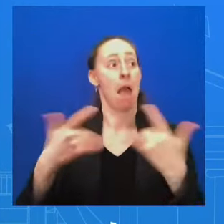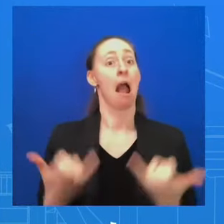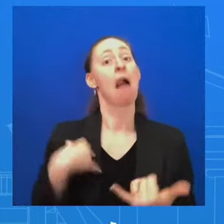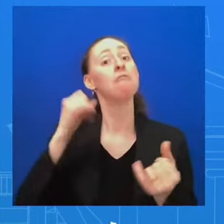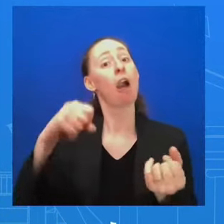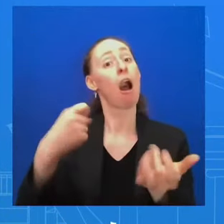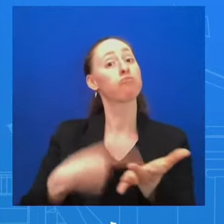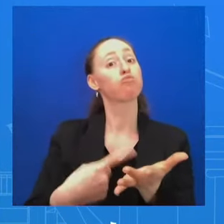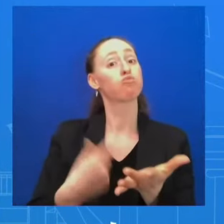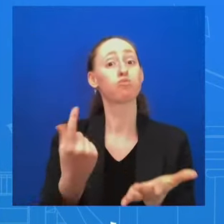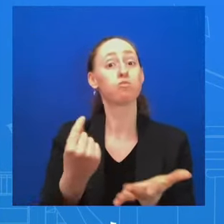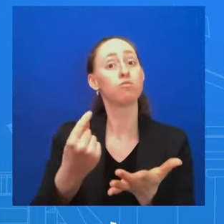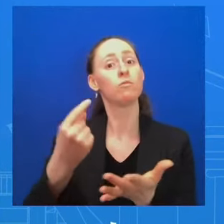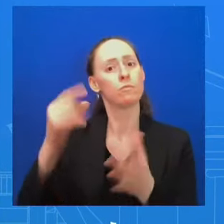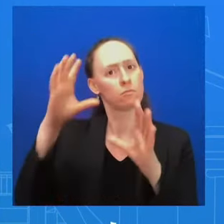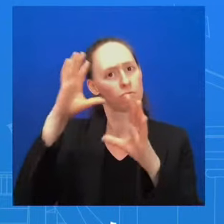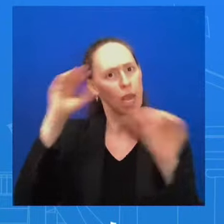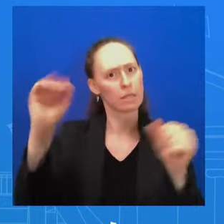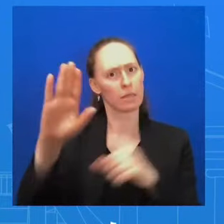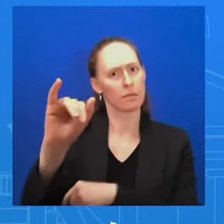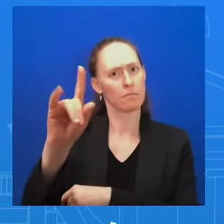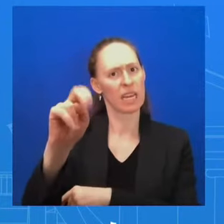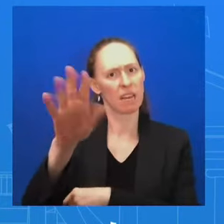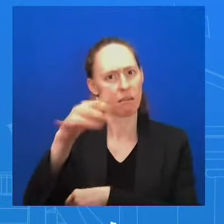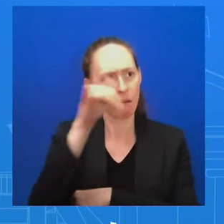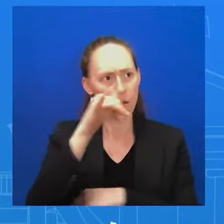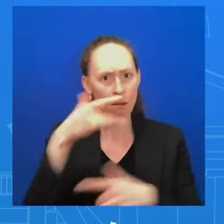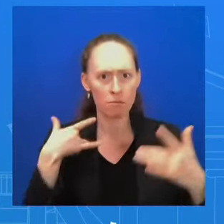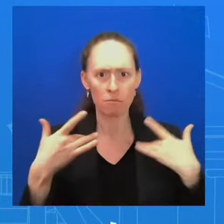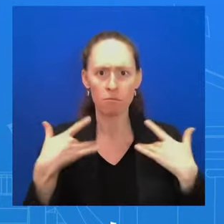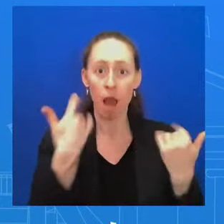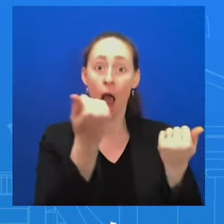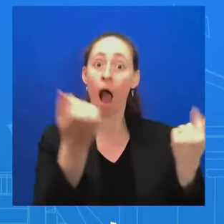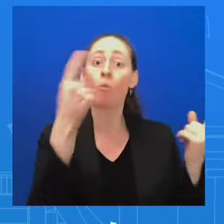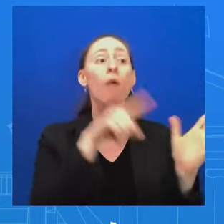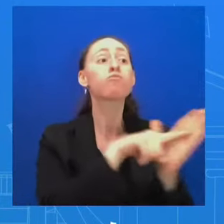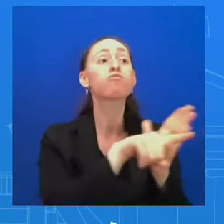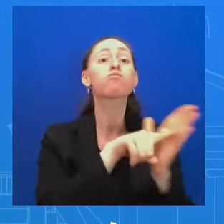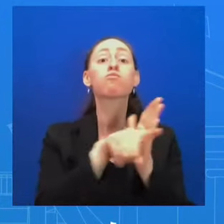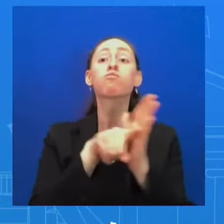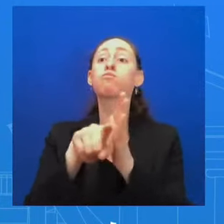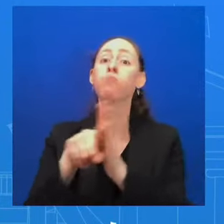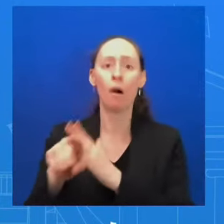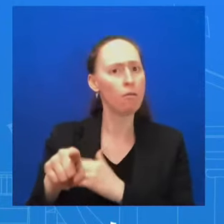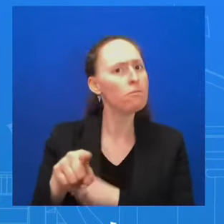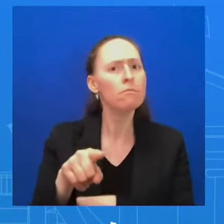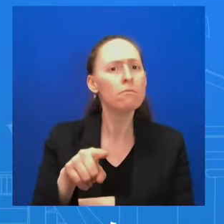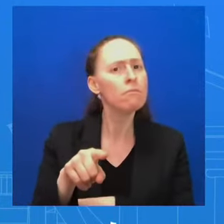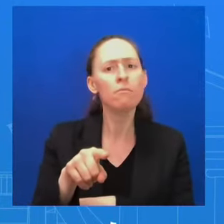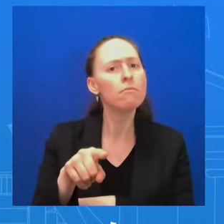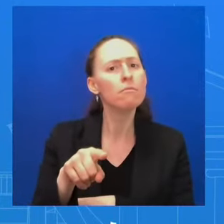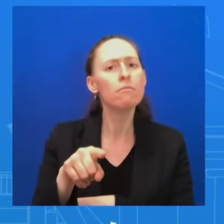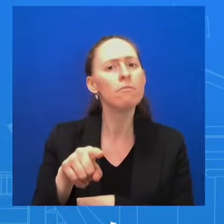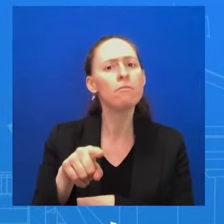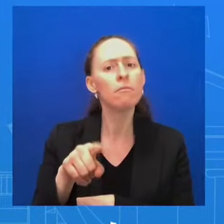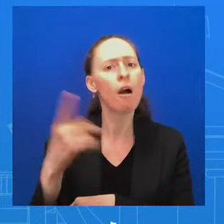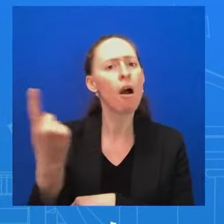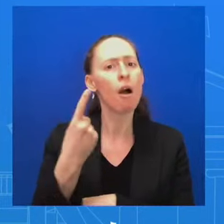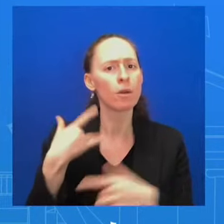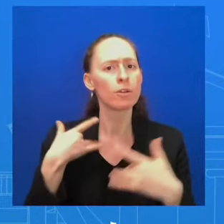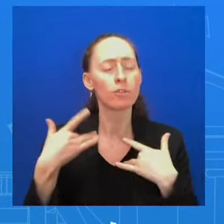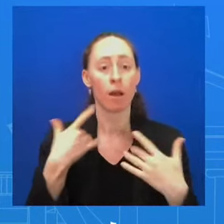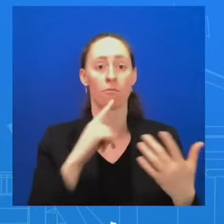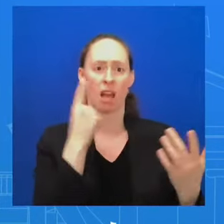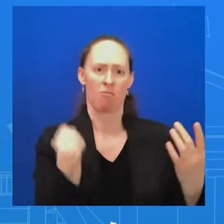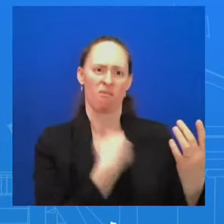when it comes to genocidal threats wherever they occur around the world. And he's very grateful that President Clinton has agreed to lead the delegation for the 30th anniversary.